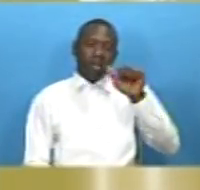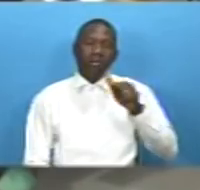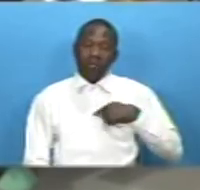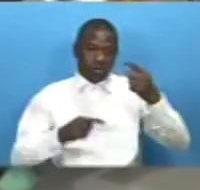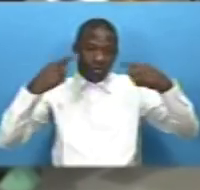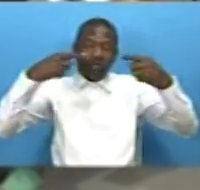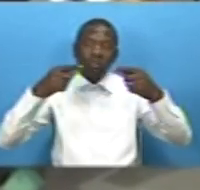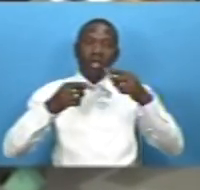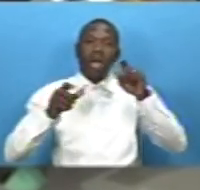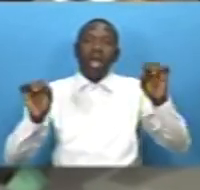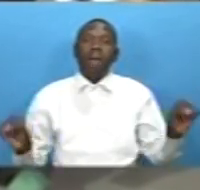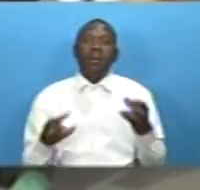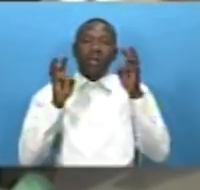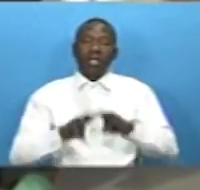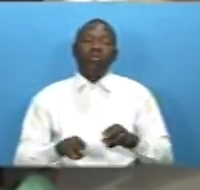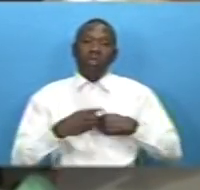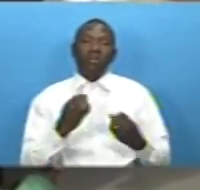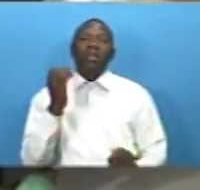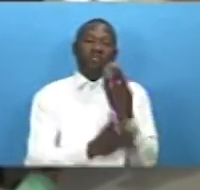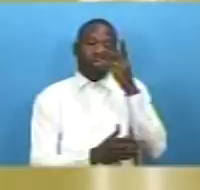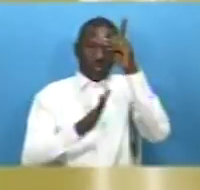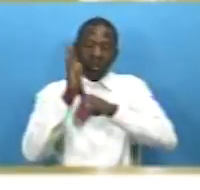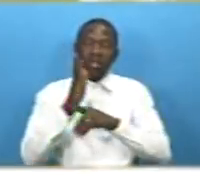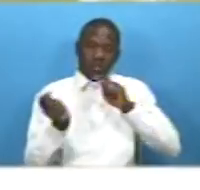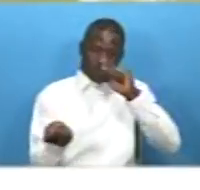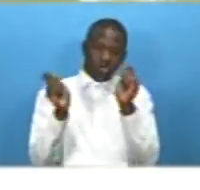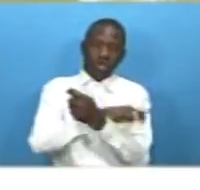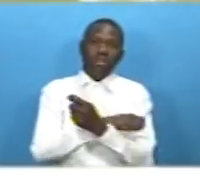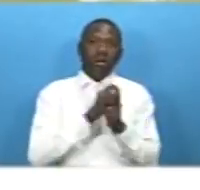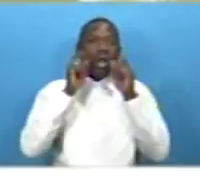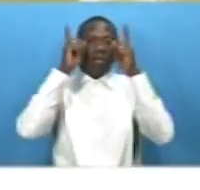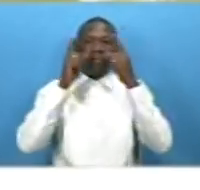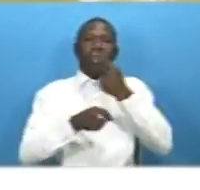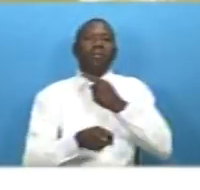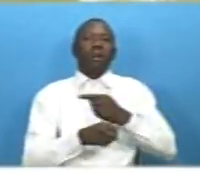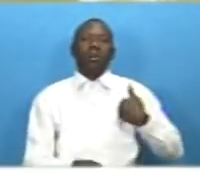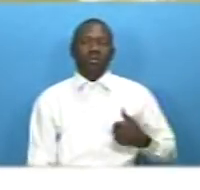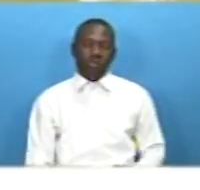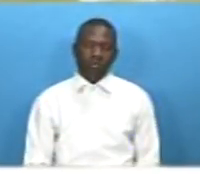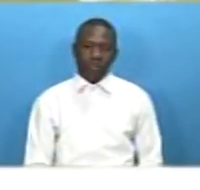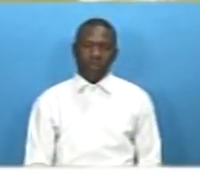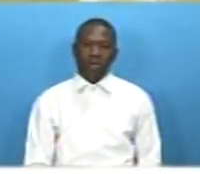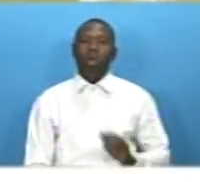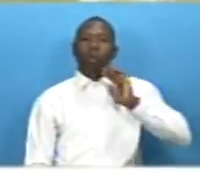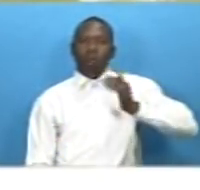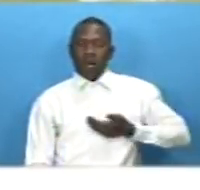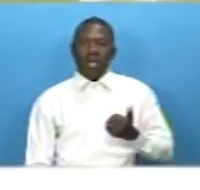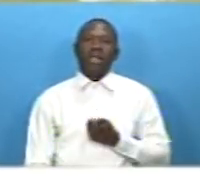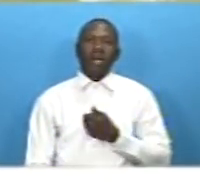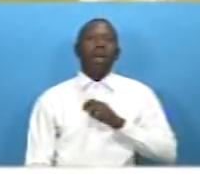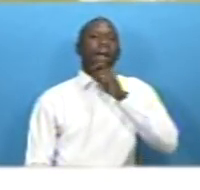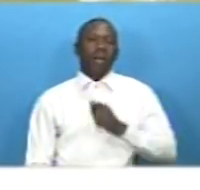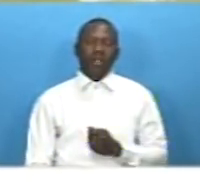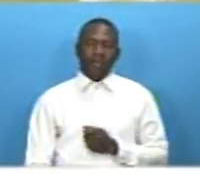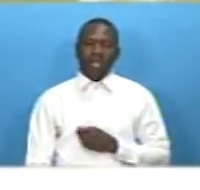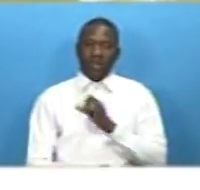of development projects aimed at transforming the lives and livelihood of gambians this thing is ladies and gentlemen as individuals